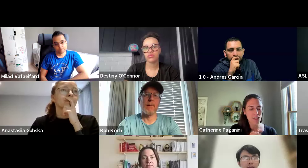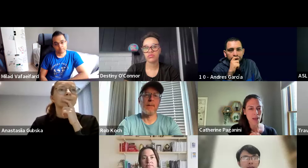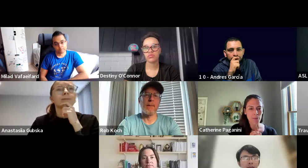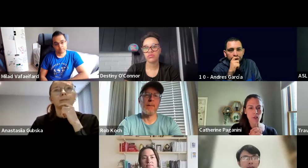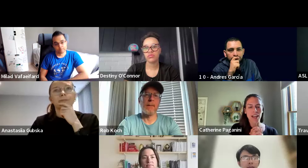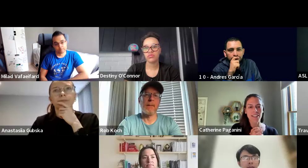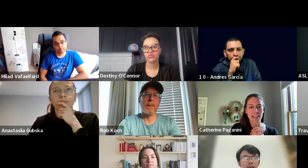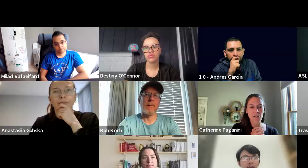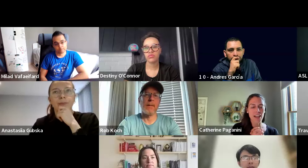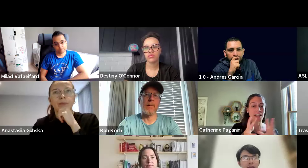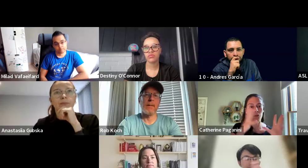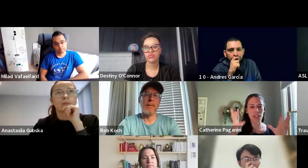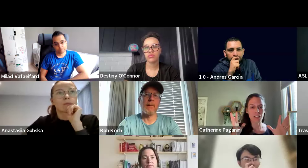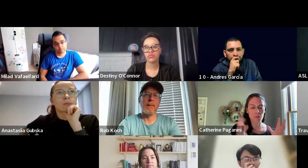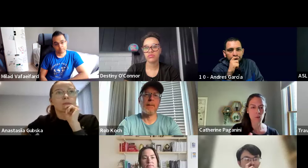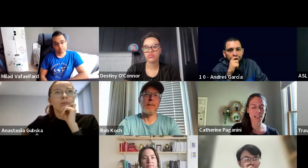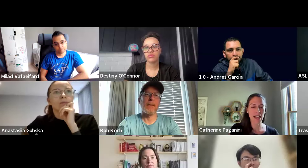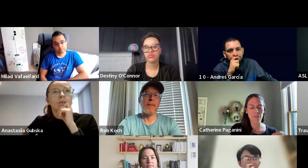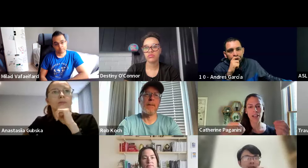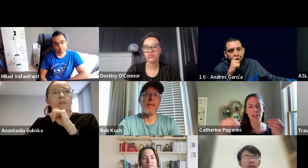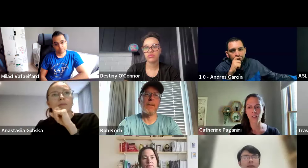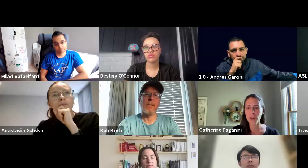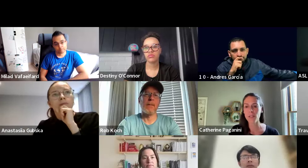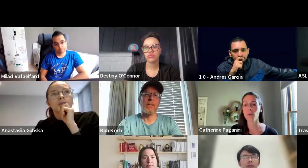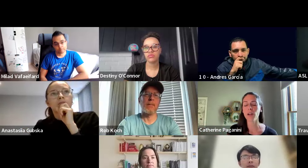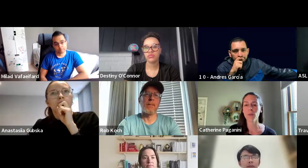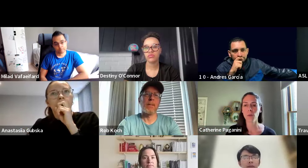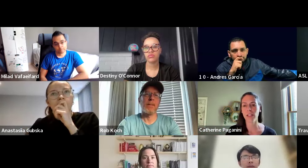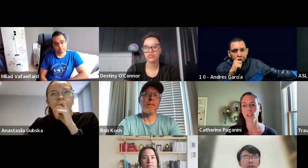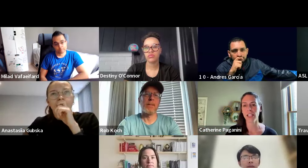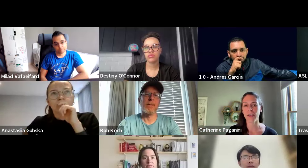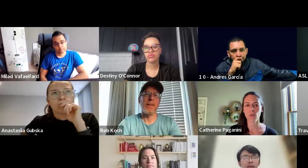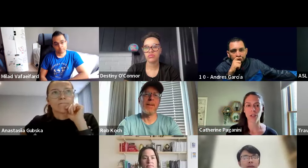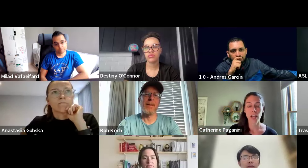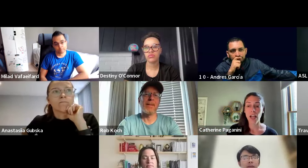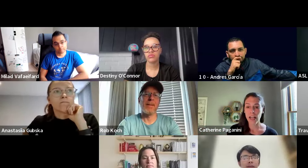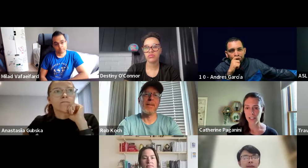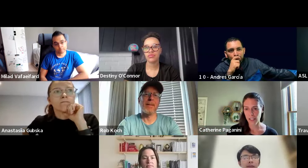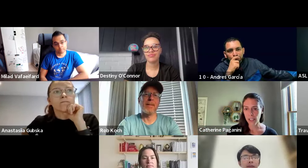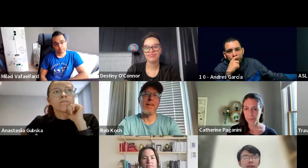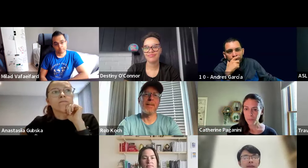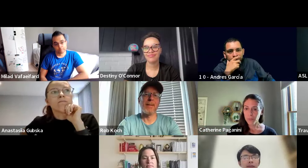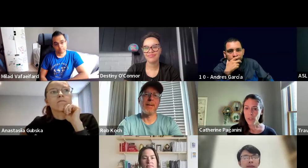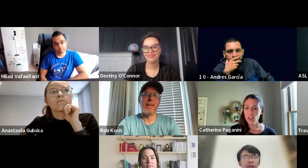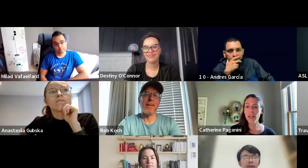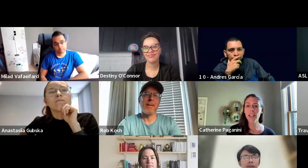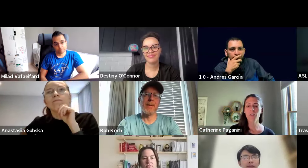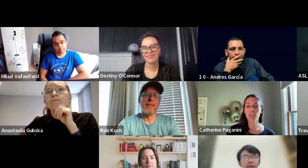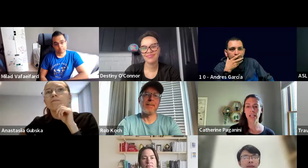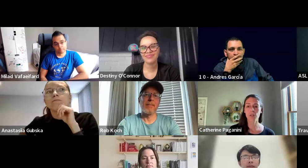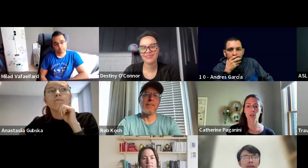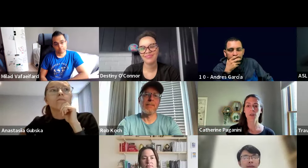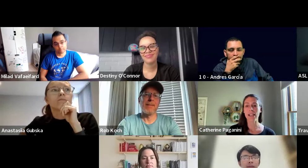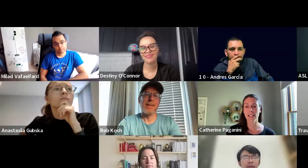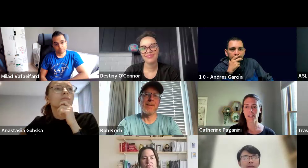may have like some abstract kind of idea of what it is, of course, it's like advocating for your rights. But what would it look like for us here? So I think